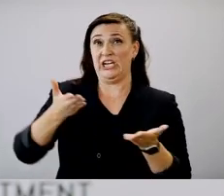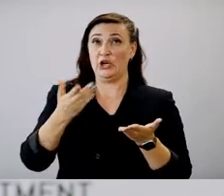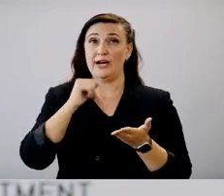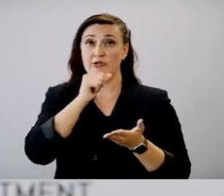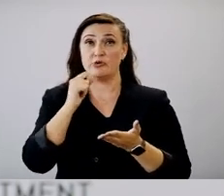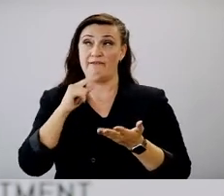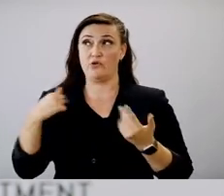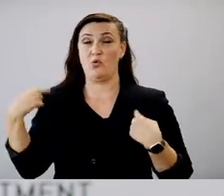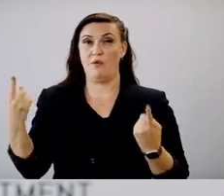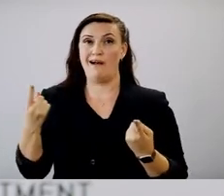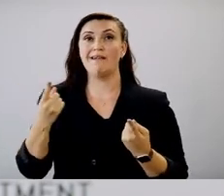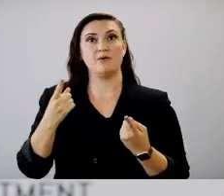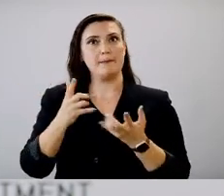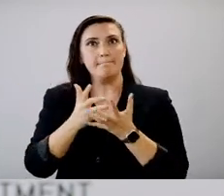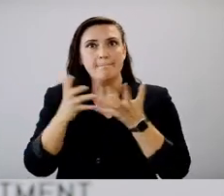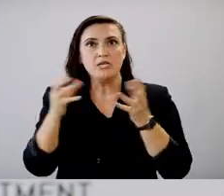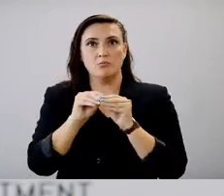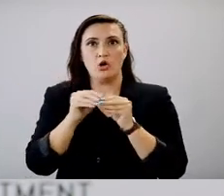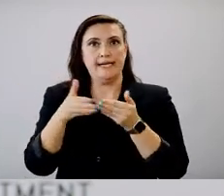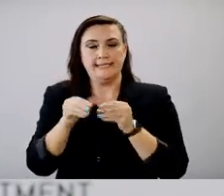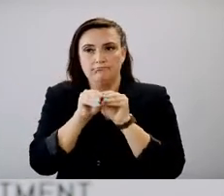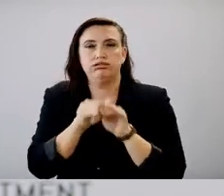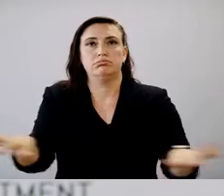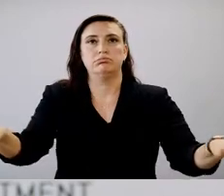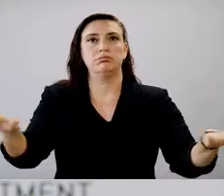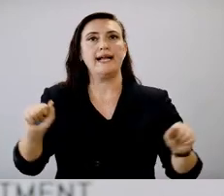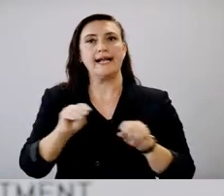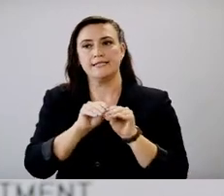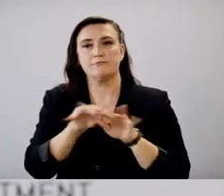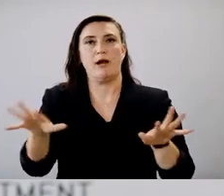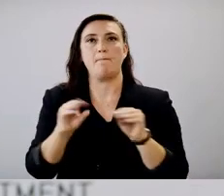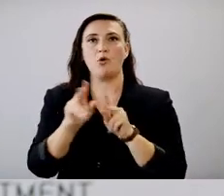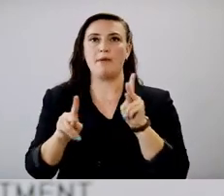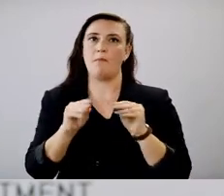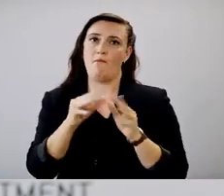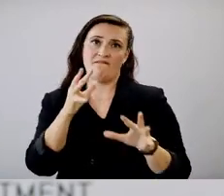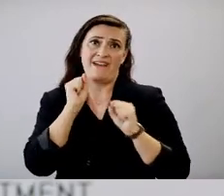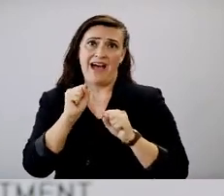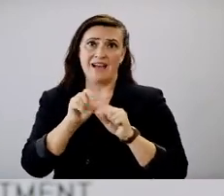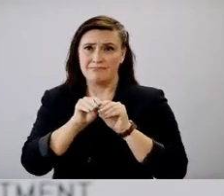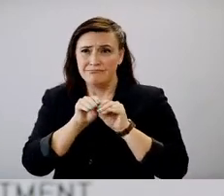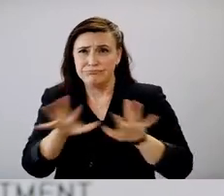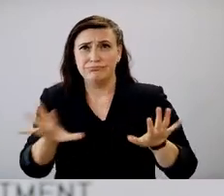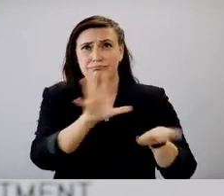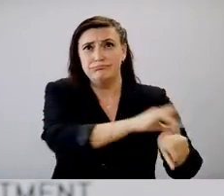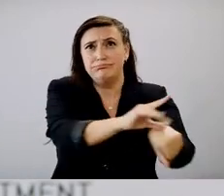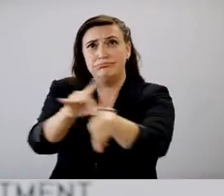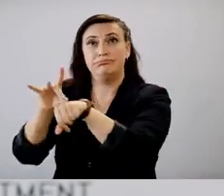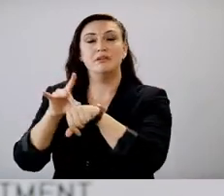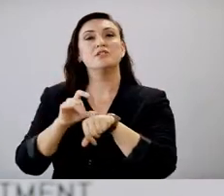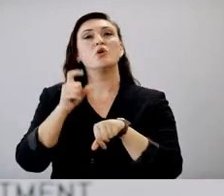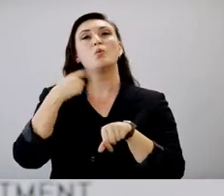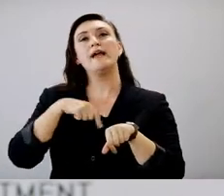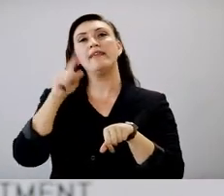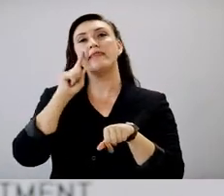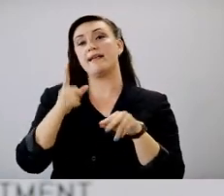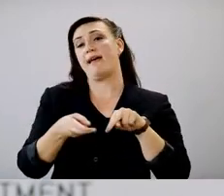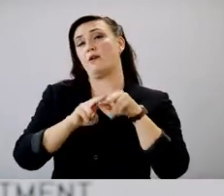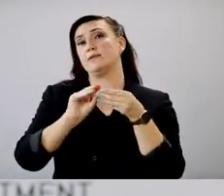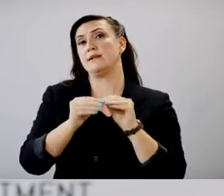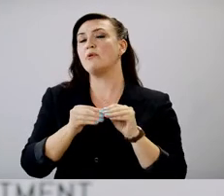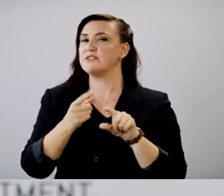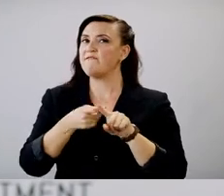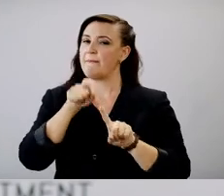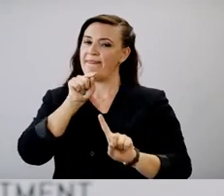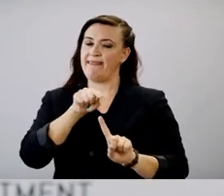much more contagious, can spread to more people more easily. And we think that the increase in cases is just